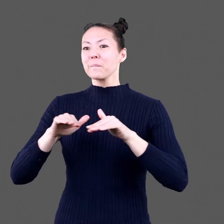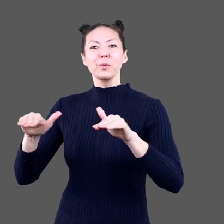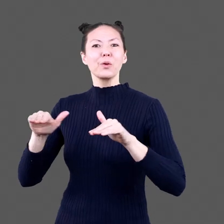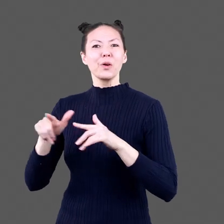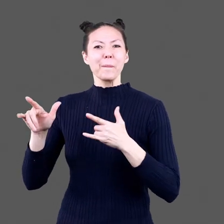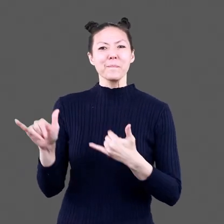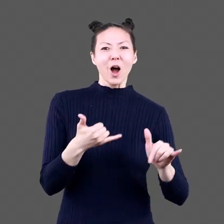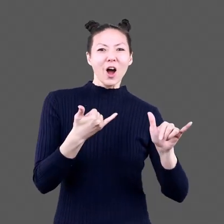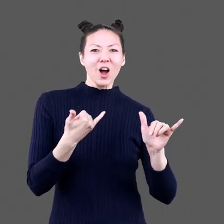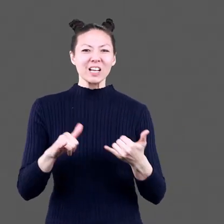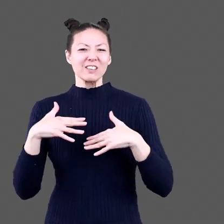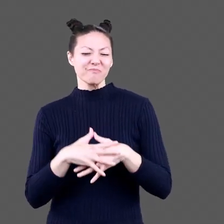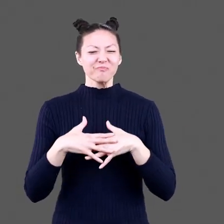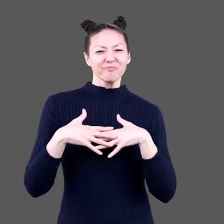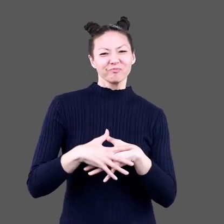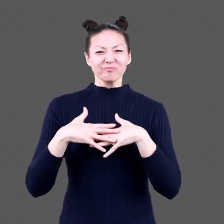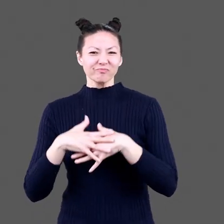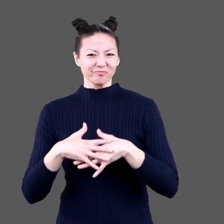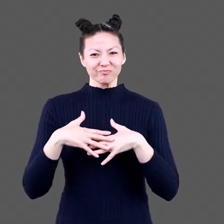And pole parties!